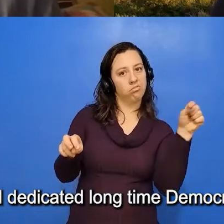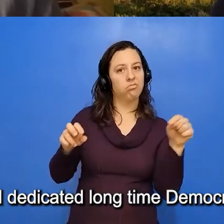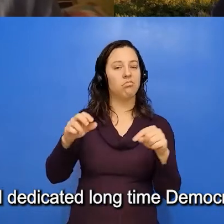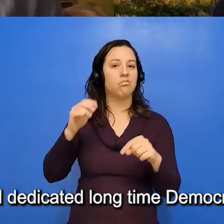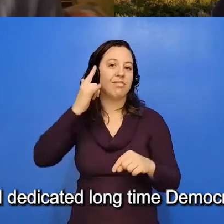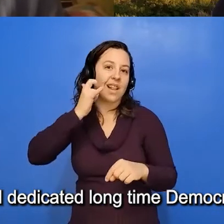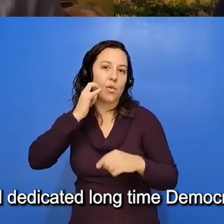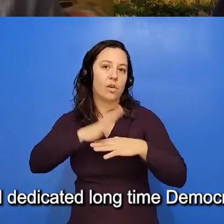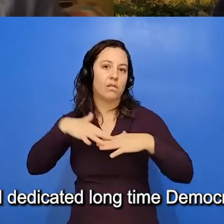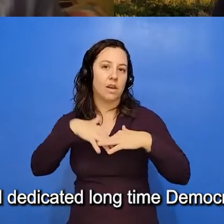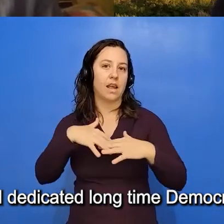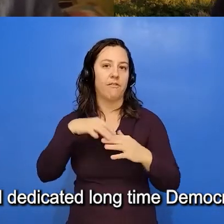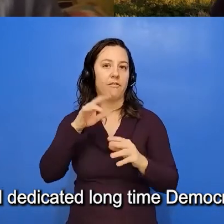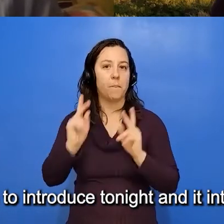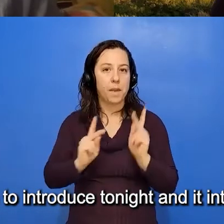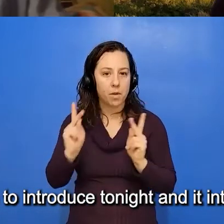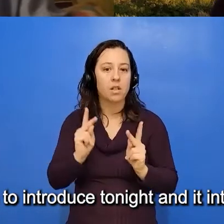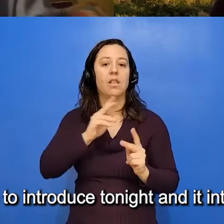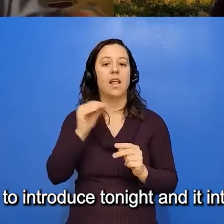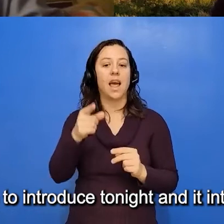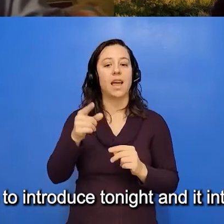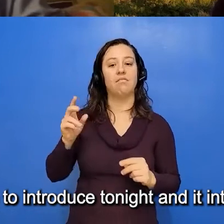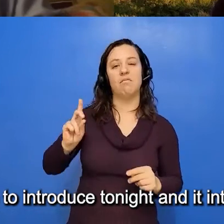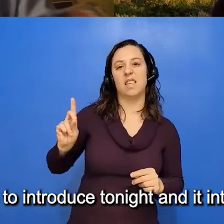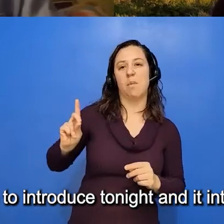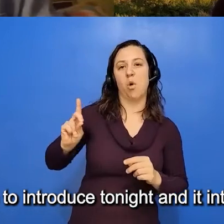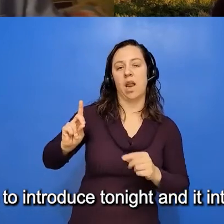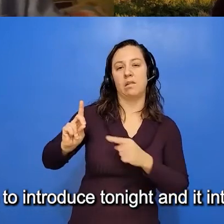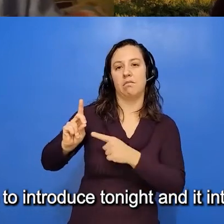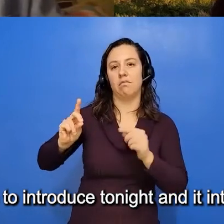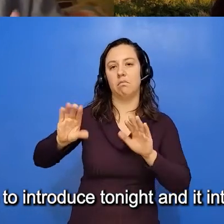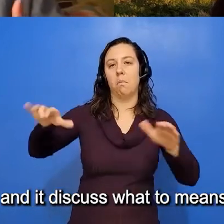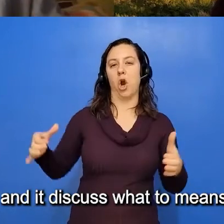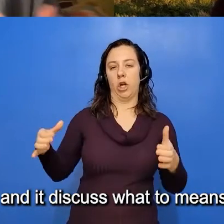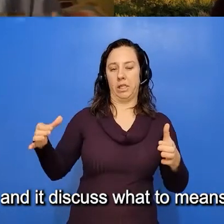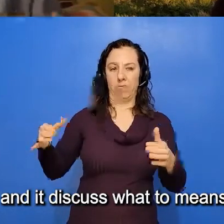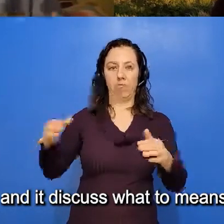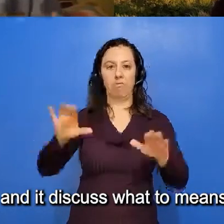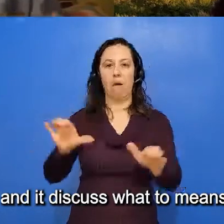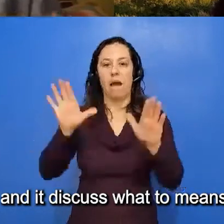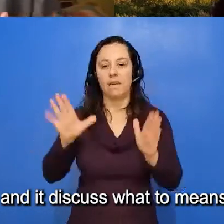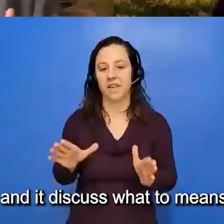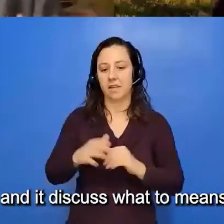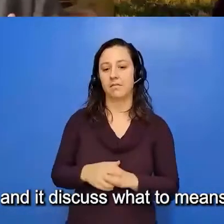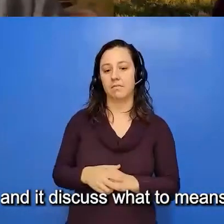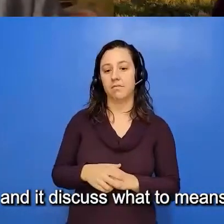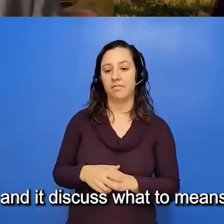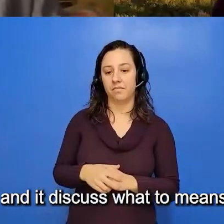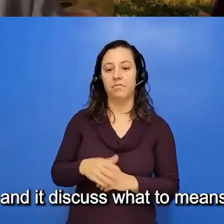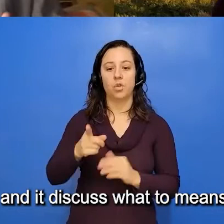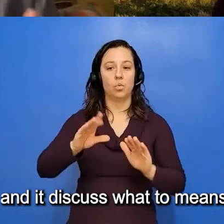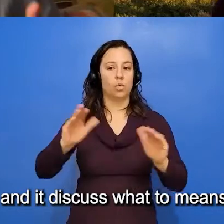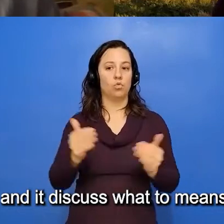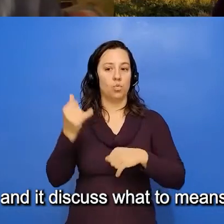longtime Democratic Party activists to introduce tonight. And to introduce tonight and to discuss